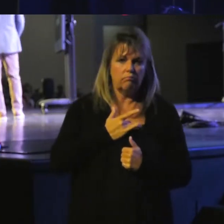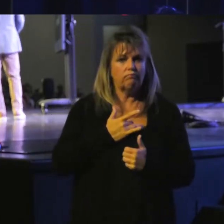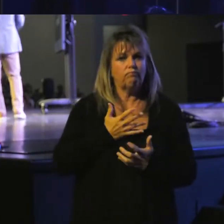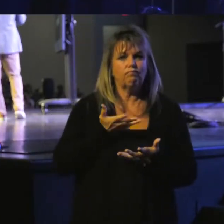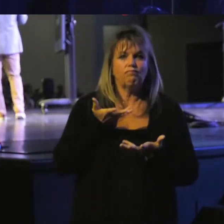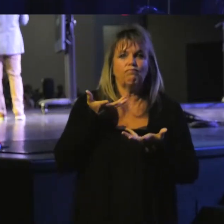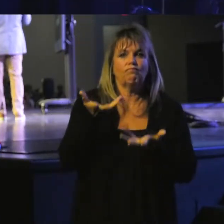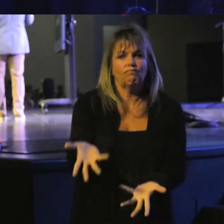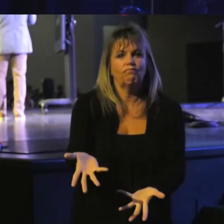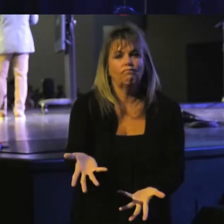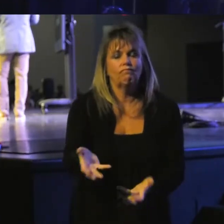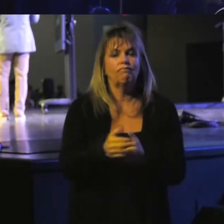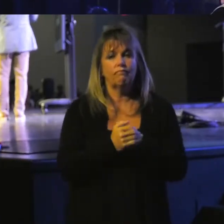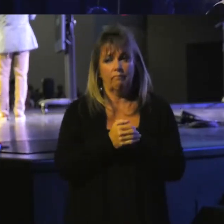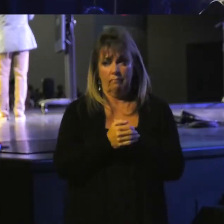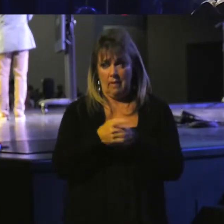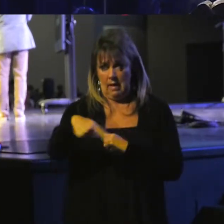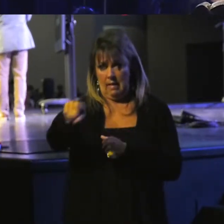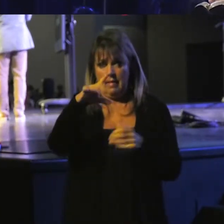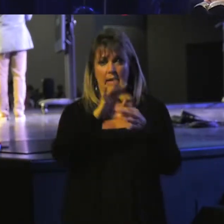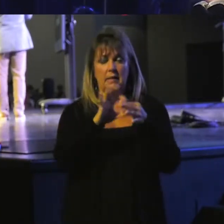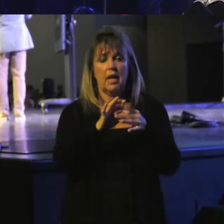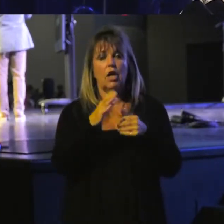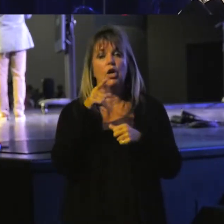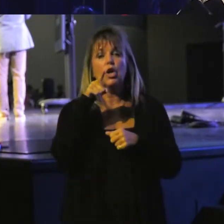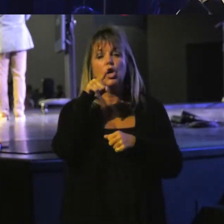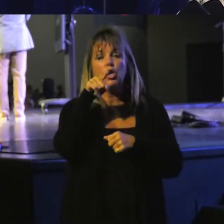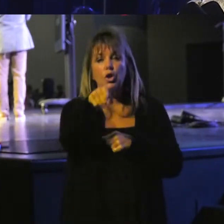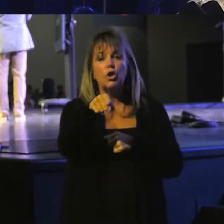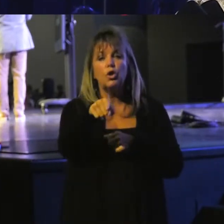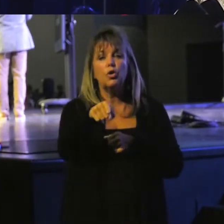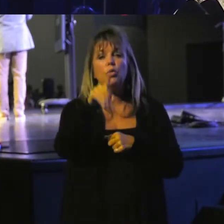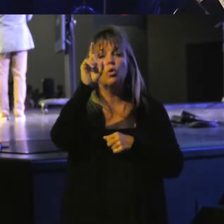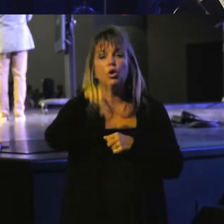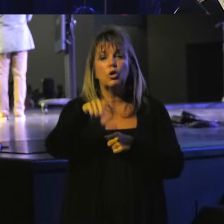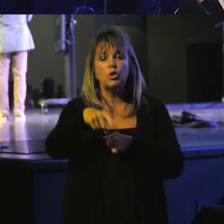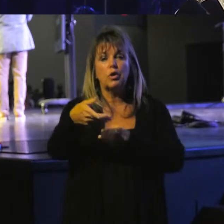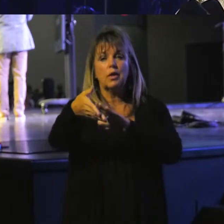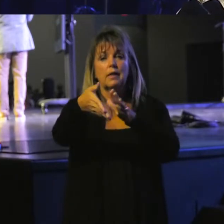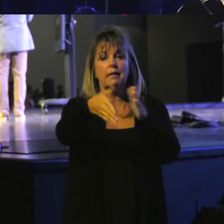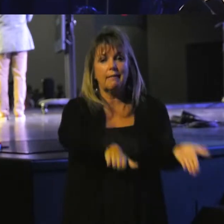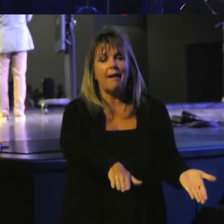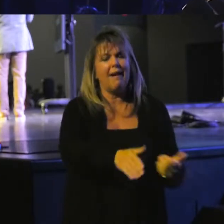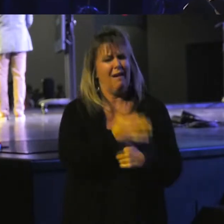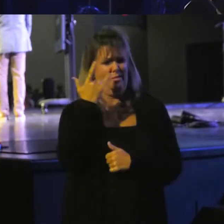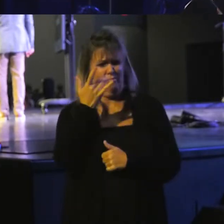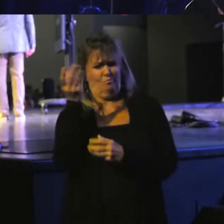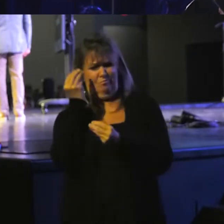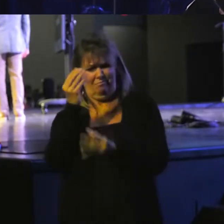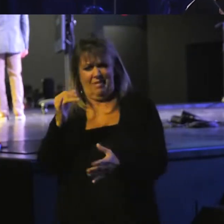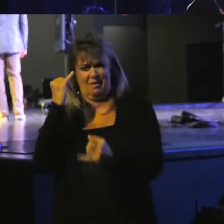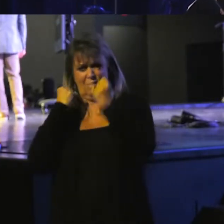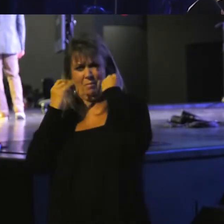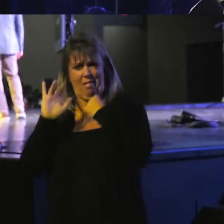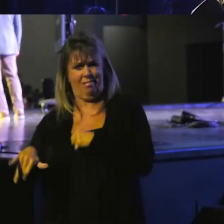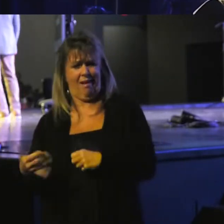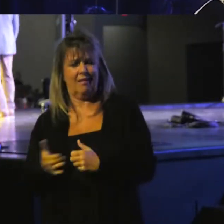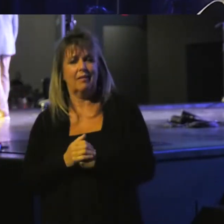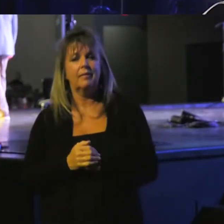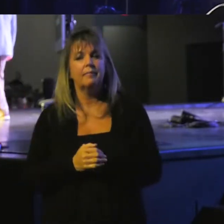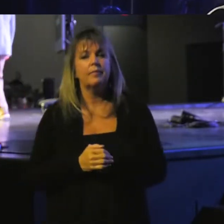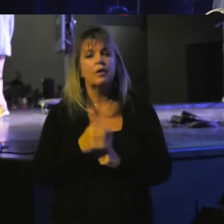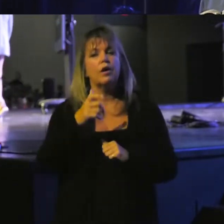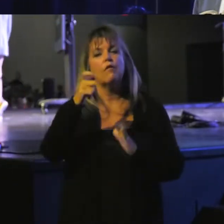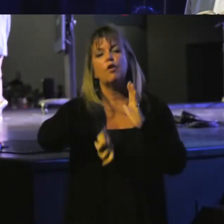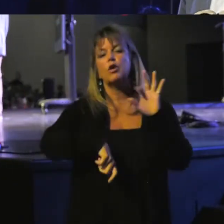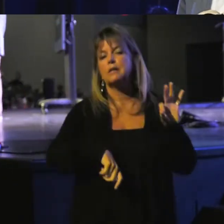and they say, you should die. Why would they say that? Look at verse 9. Why have you